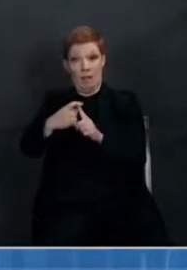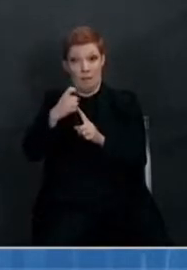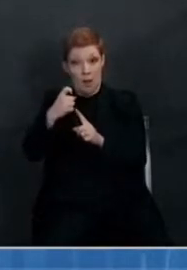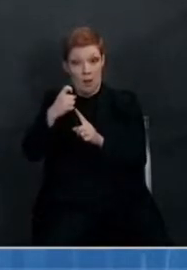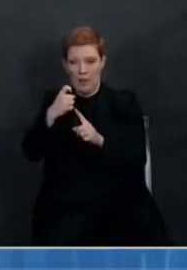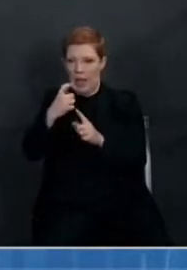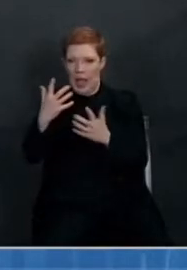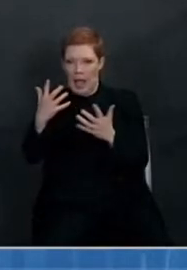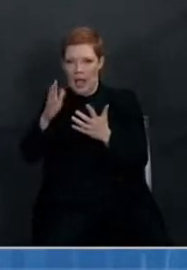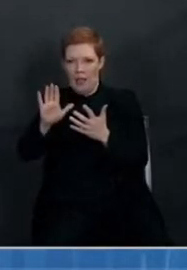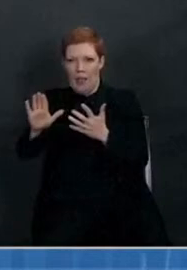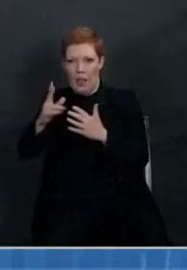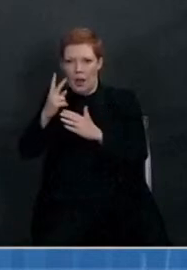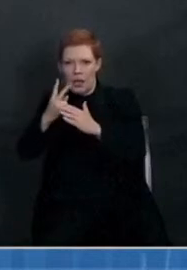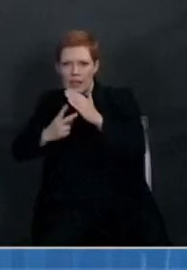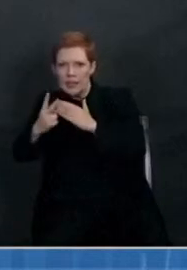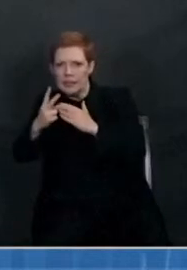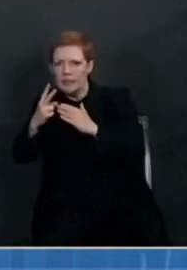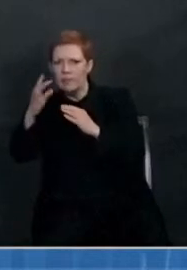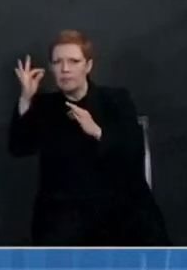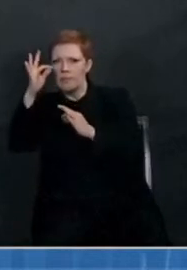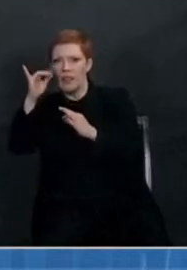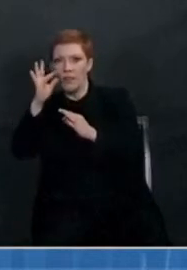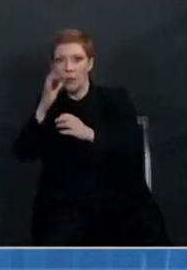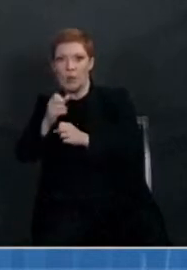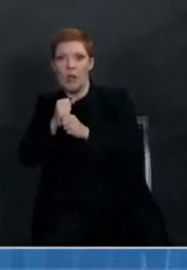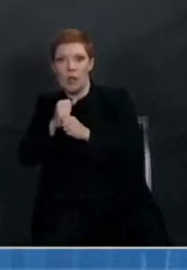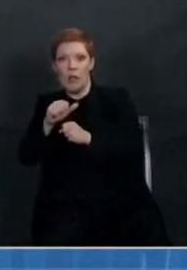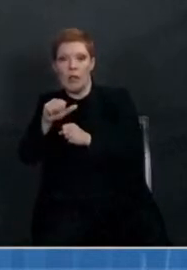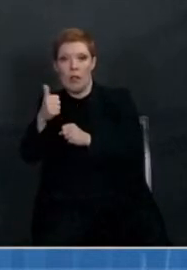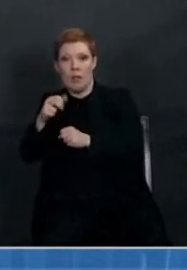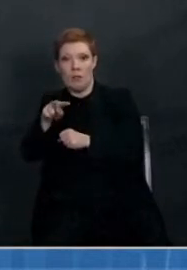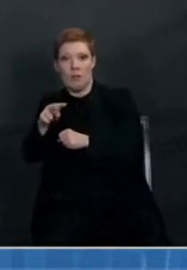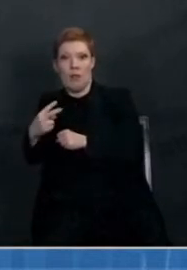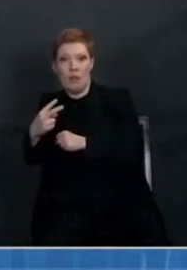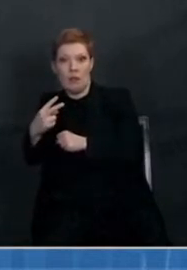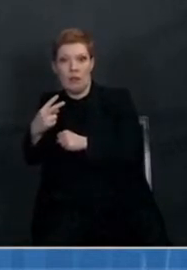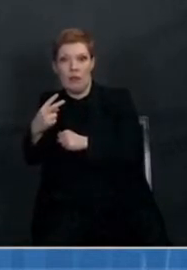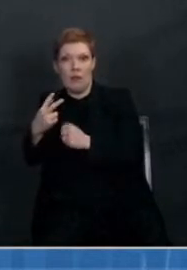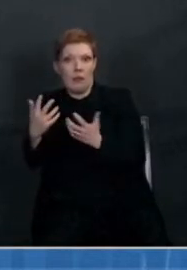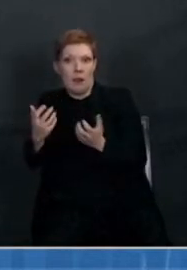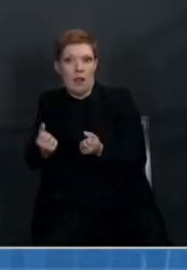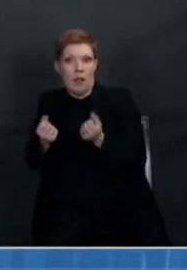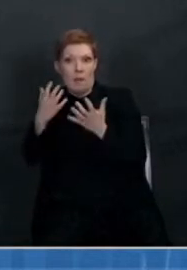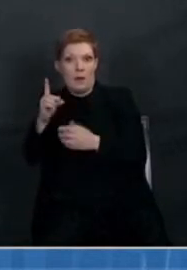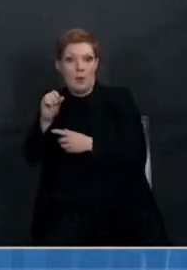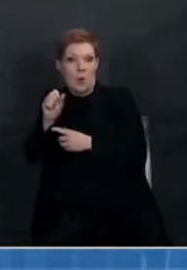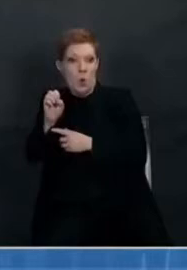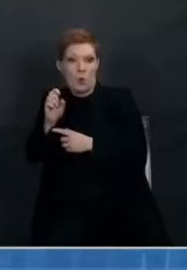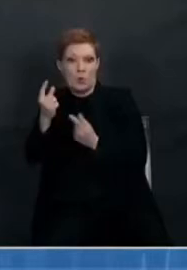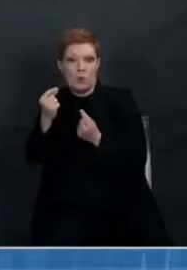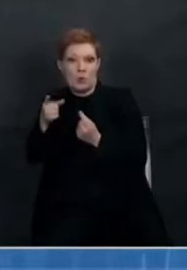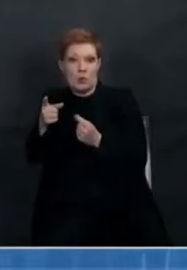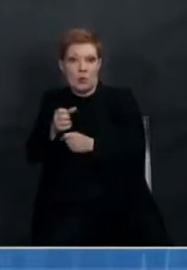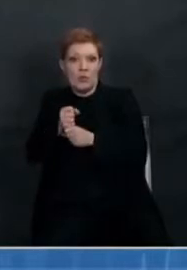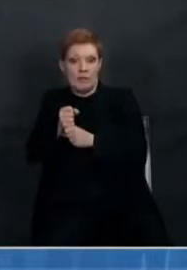lack of predictability many states and providers have had regarding how many doses that they would receive.